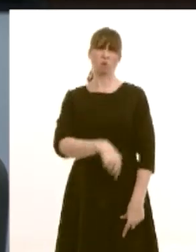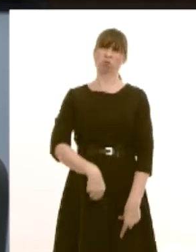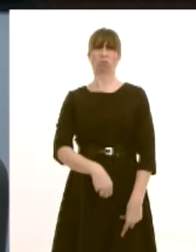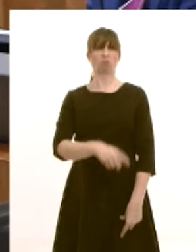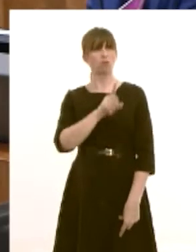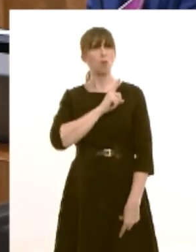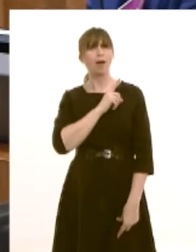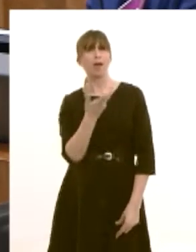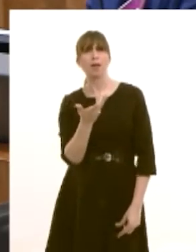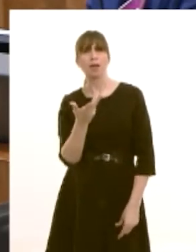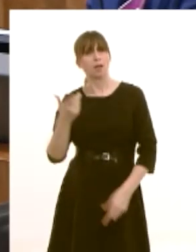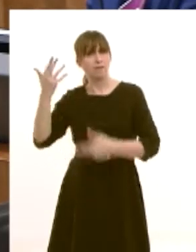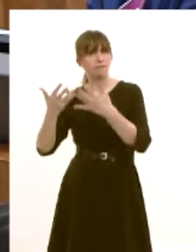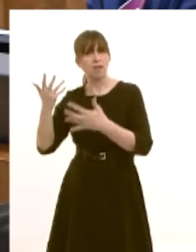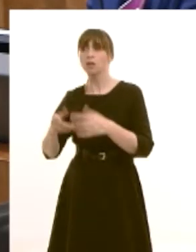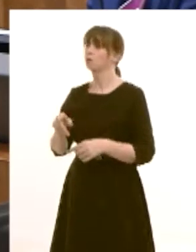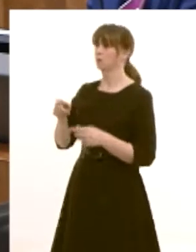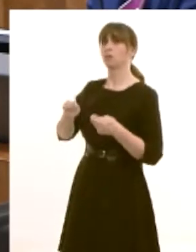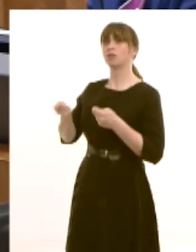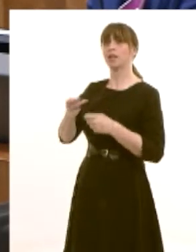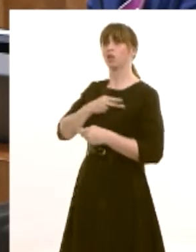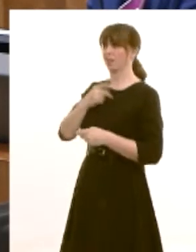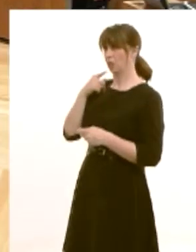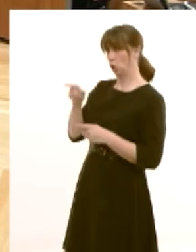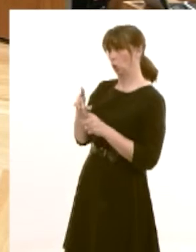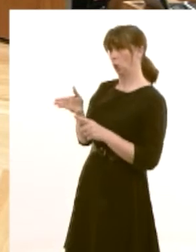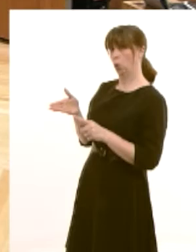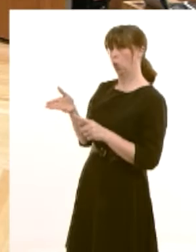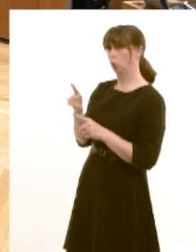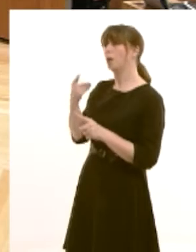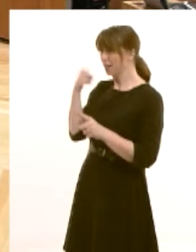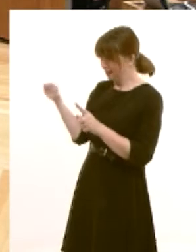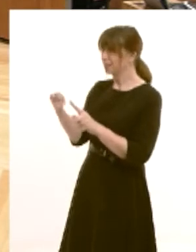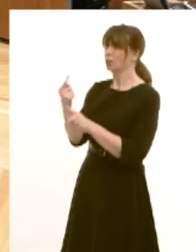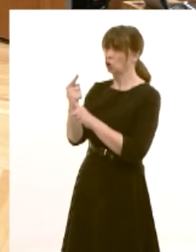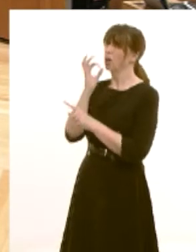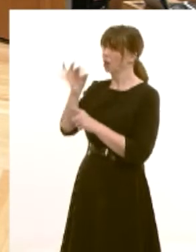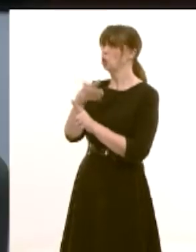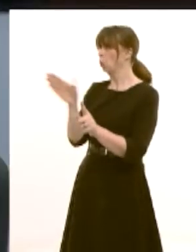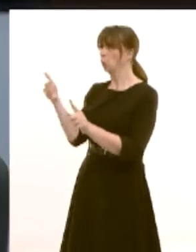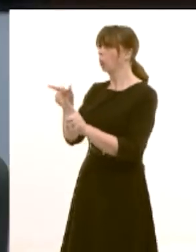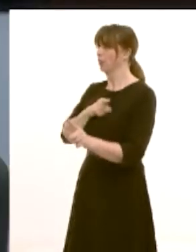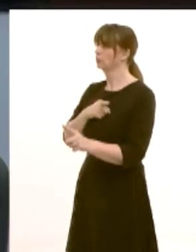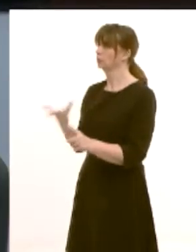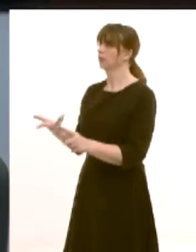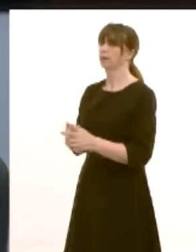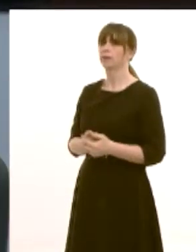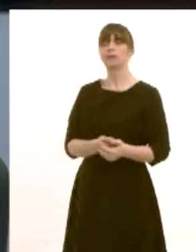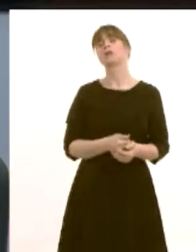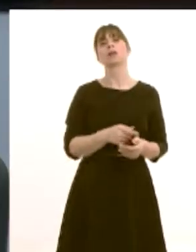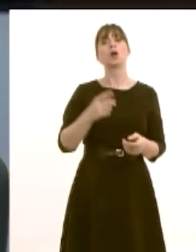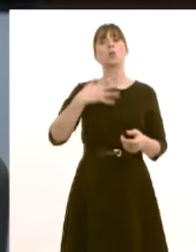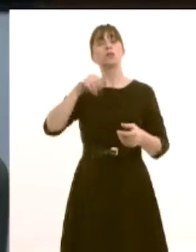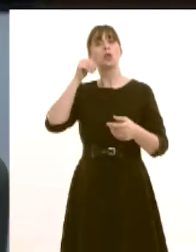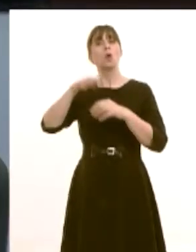figures are yeah somehow people a welsh conservative government come to the question the introduction of university technical